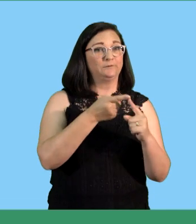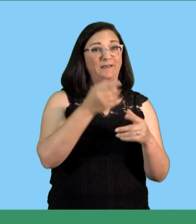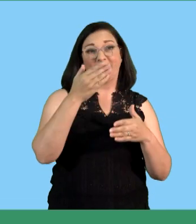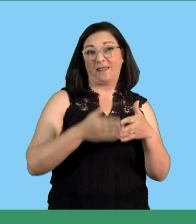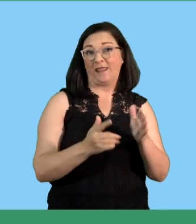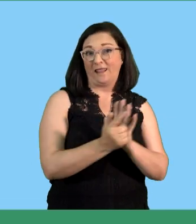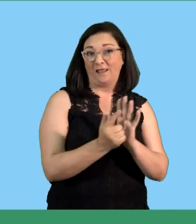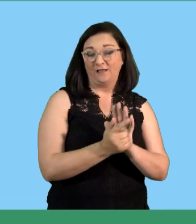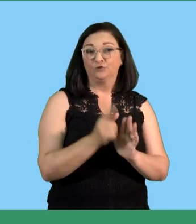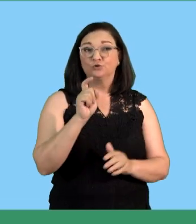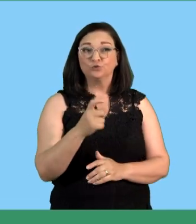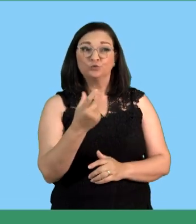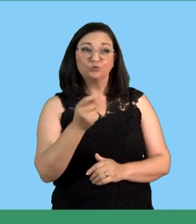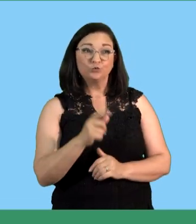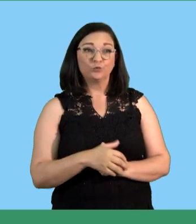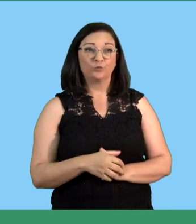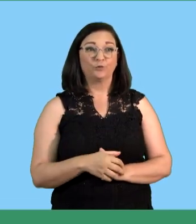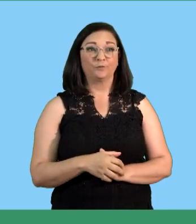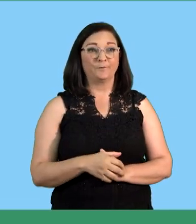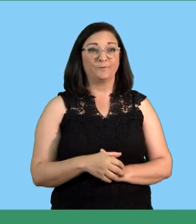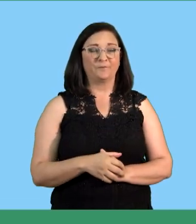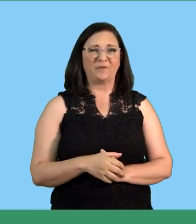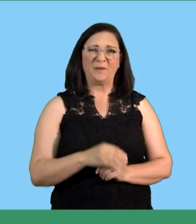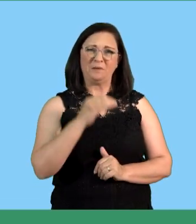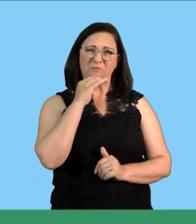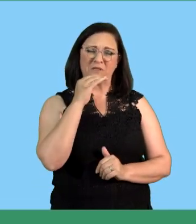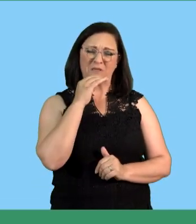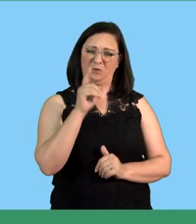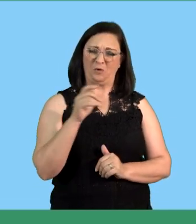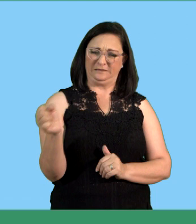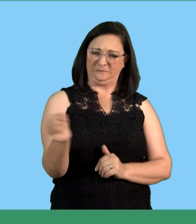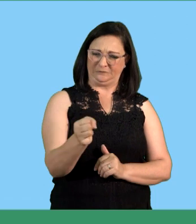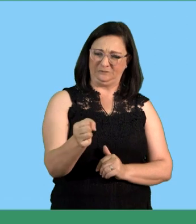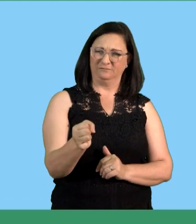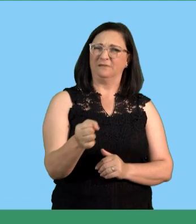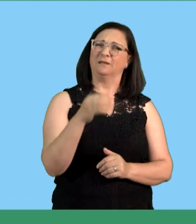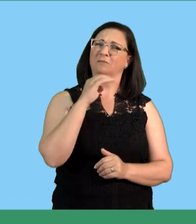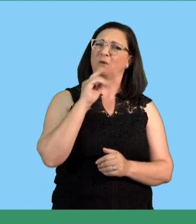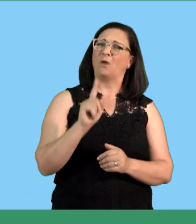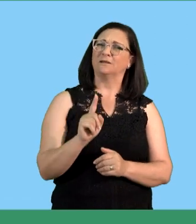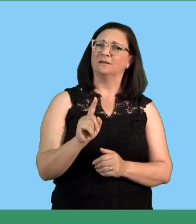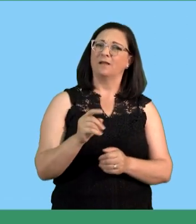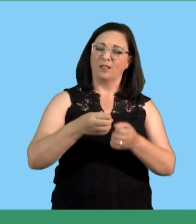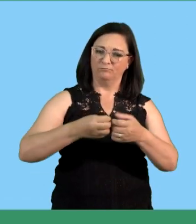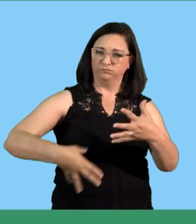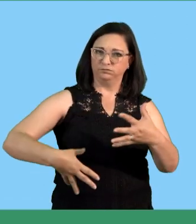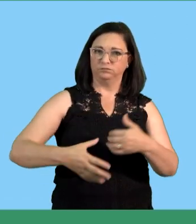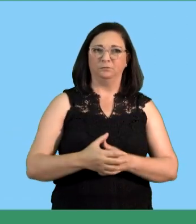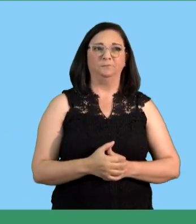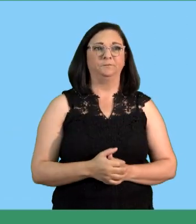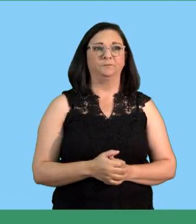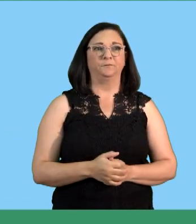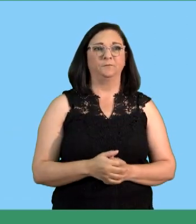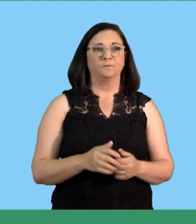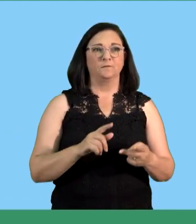end of the lesson you should be able to elaborate on the meaning of recruitment you should be able to